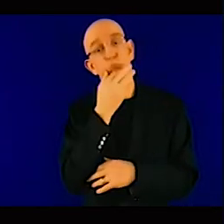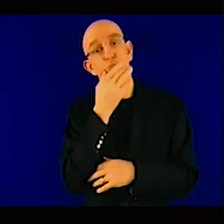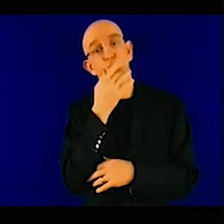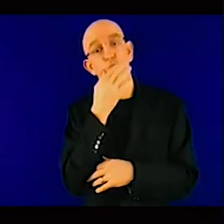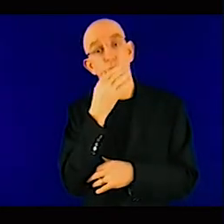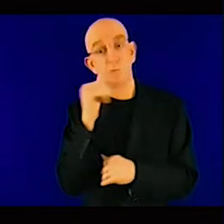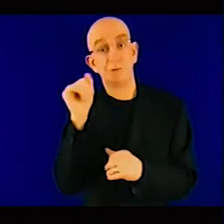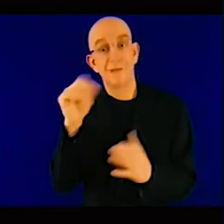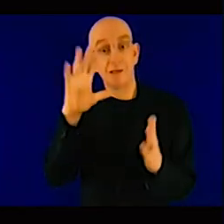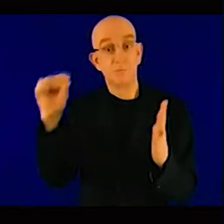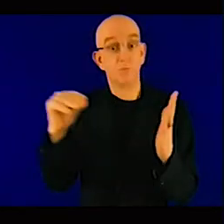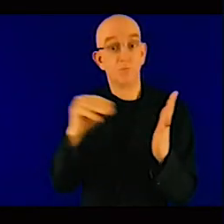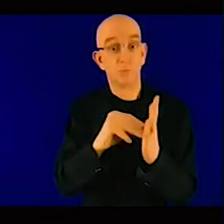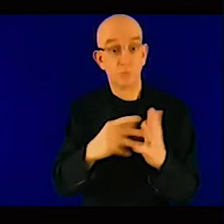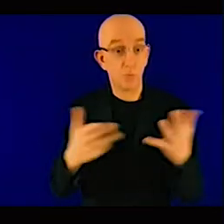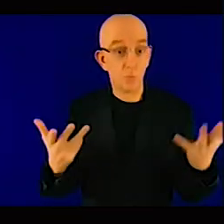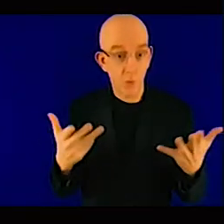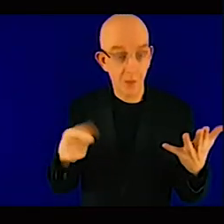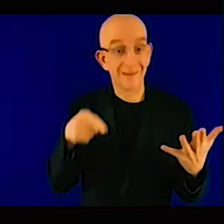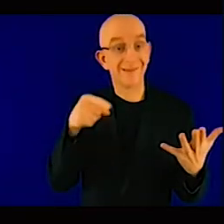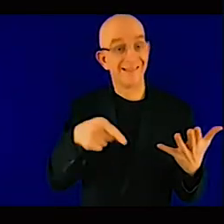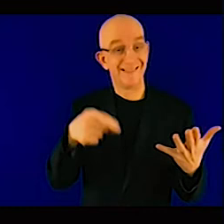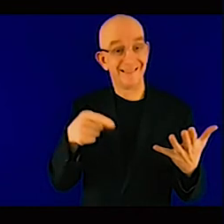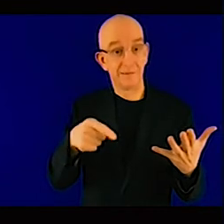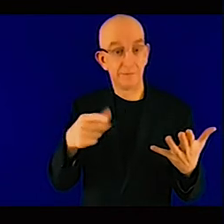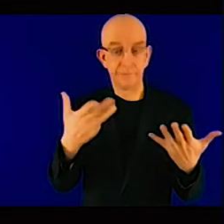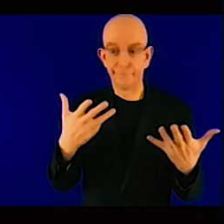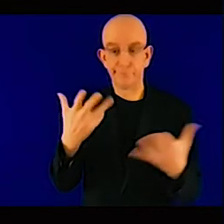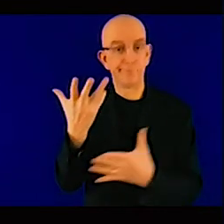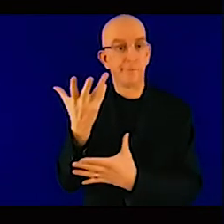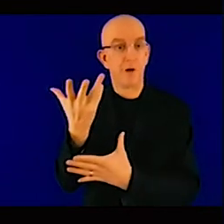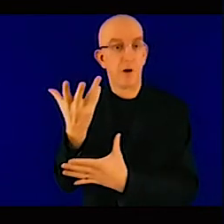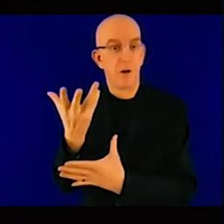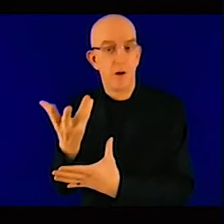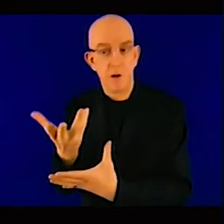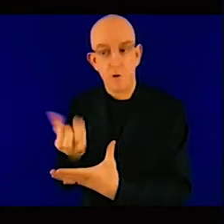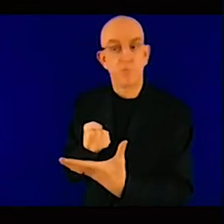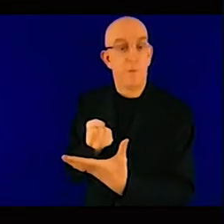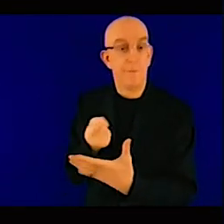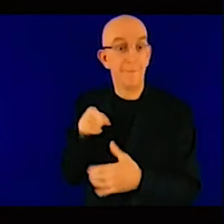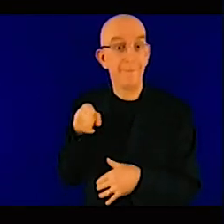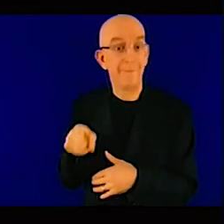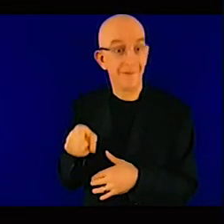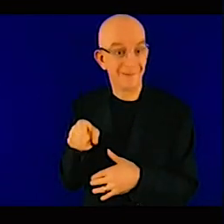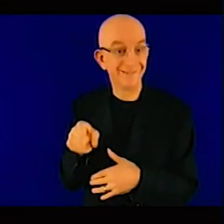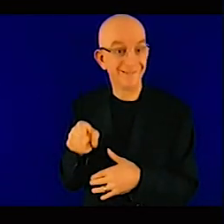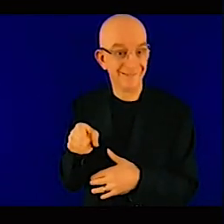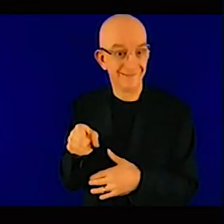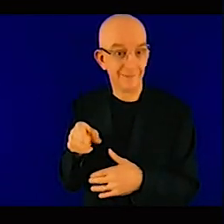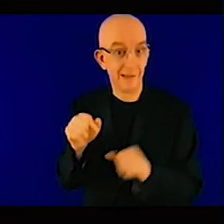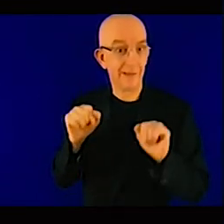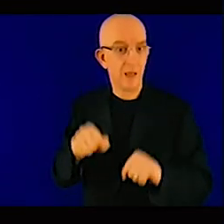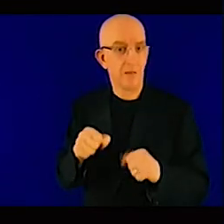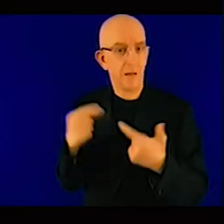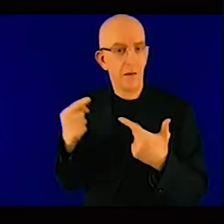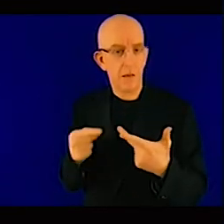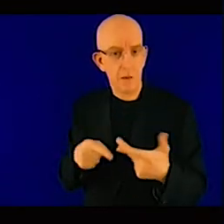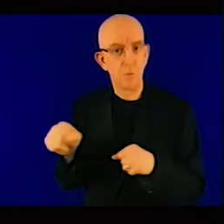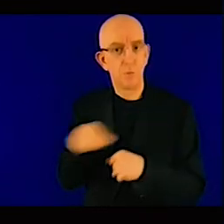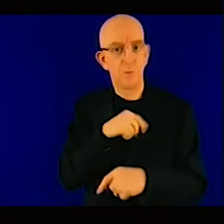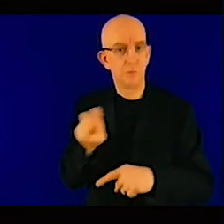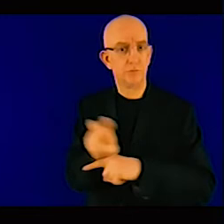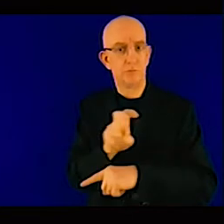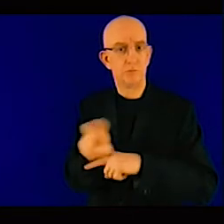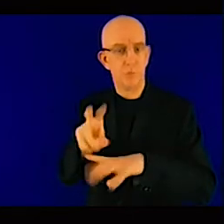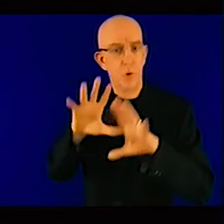is the regulation in place and the public-private partnership system. Because I think